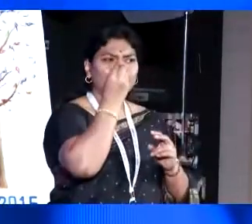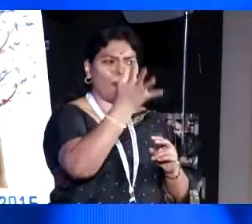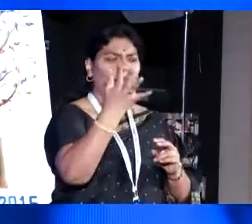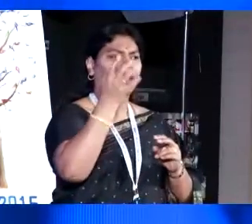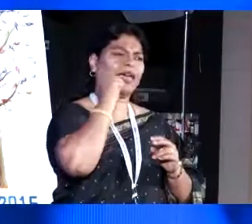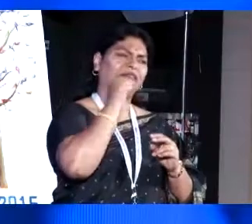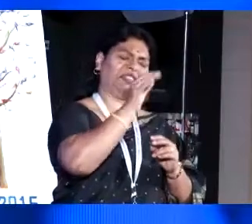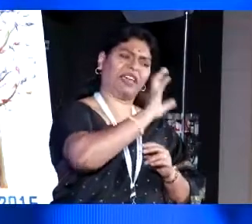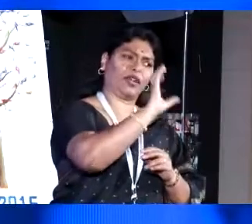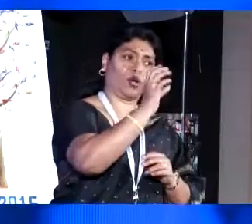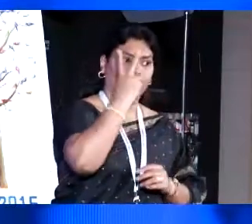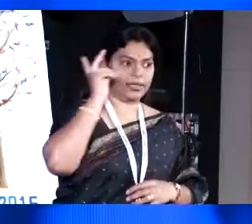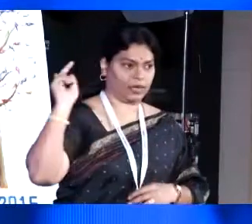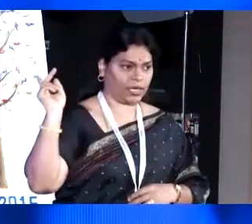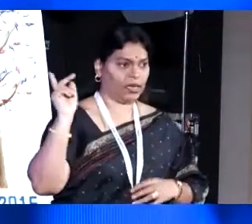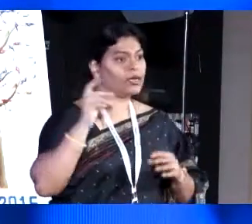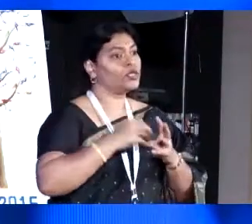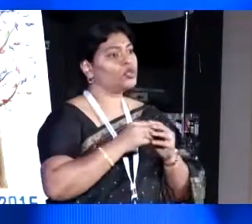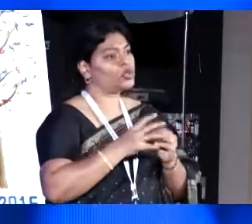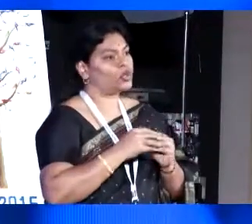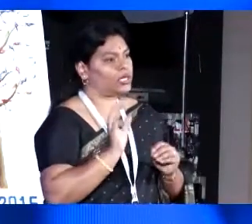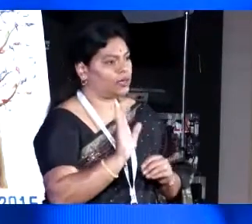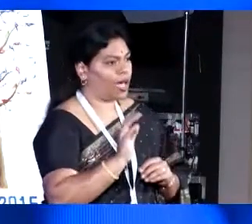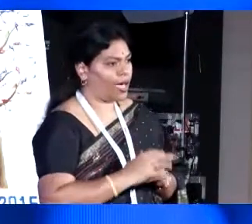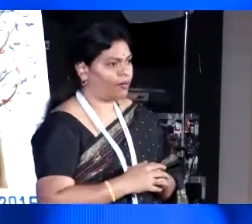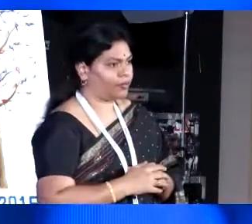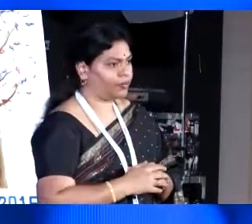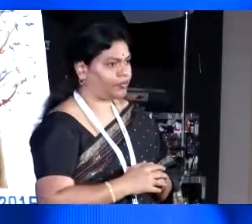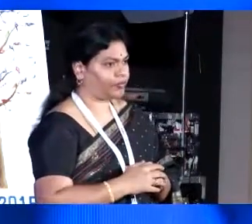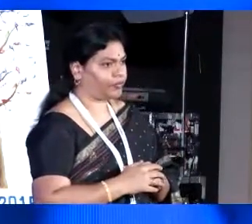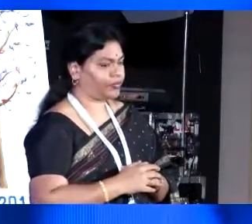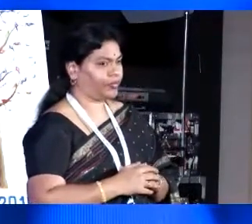the presentations, stories, in reality.